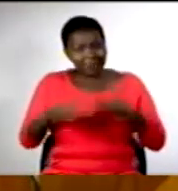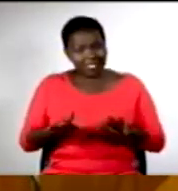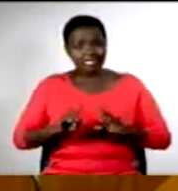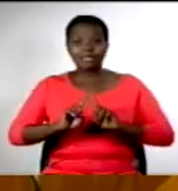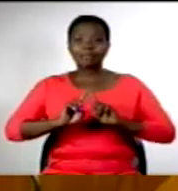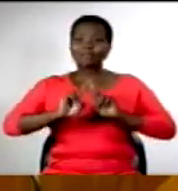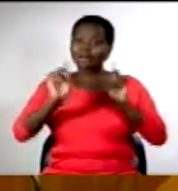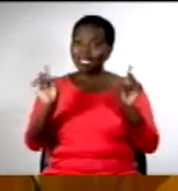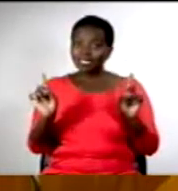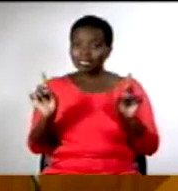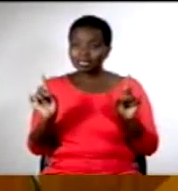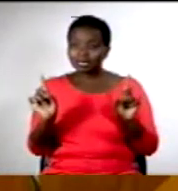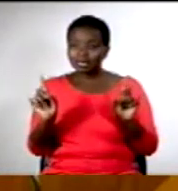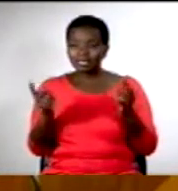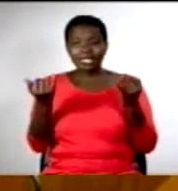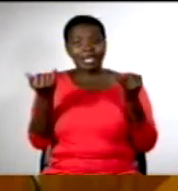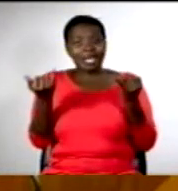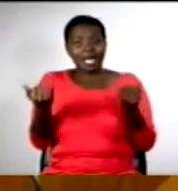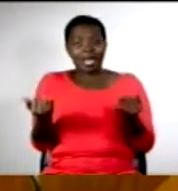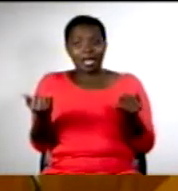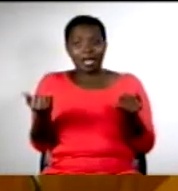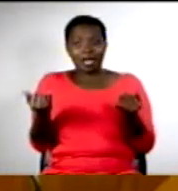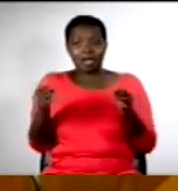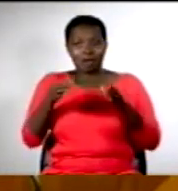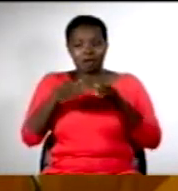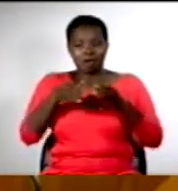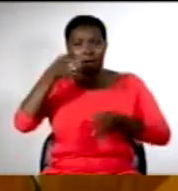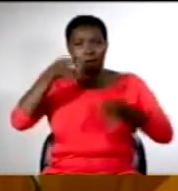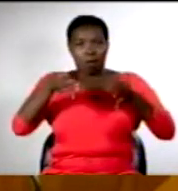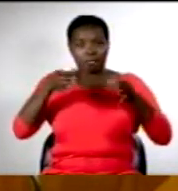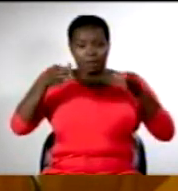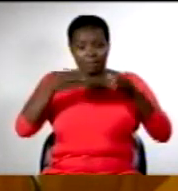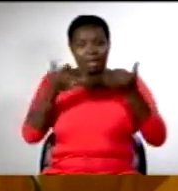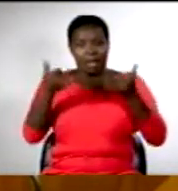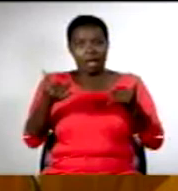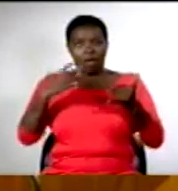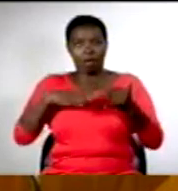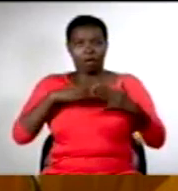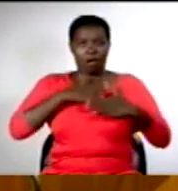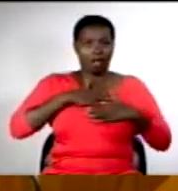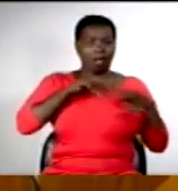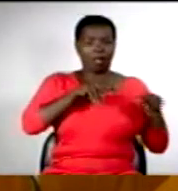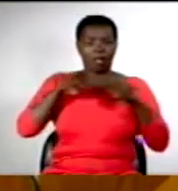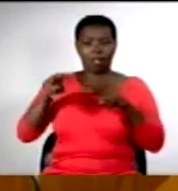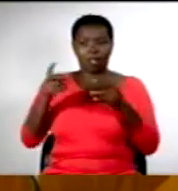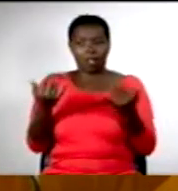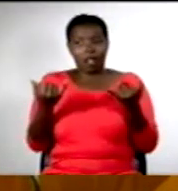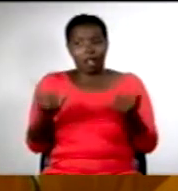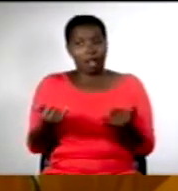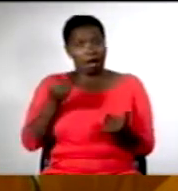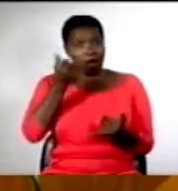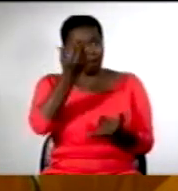regrettably, for what appears to be point scoring. As we speak, today, there's a pogrom